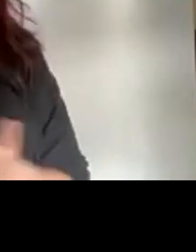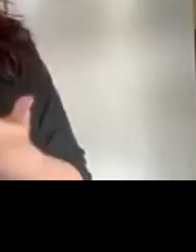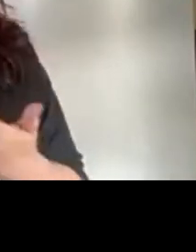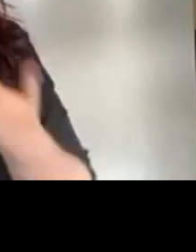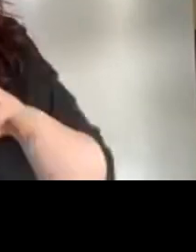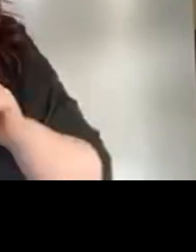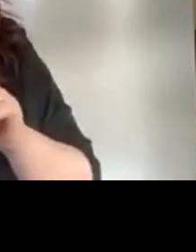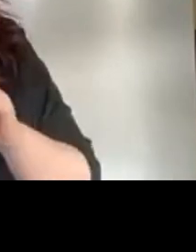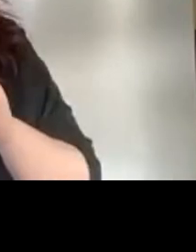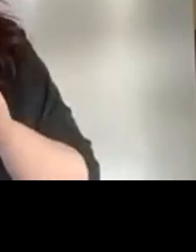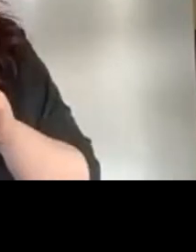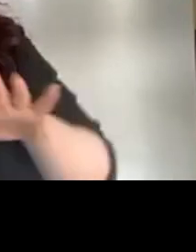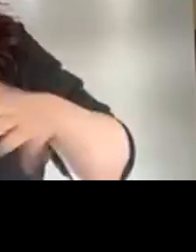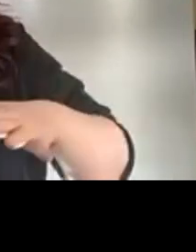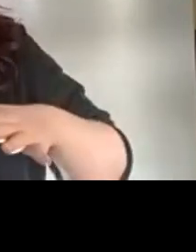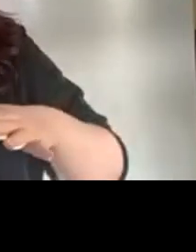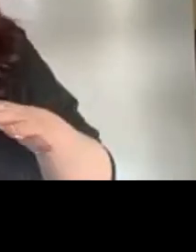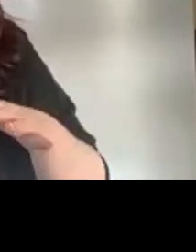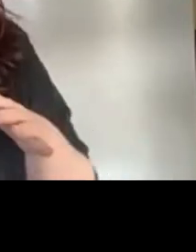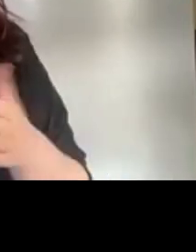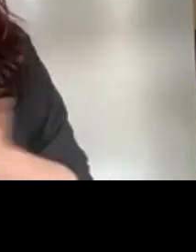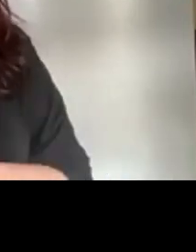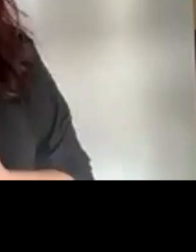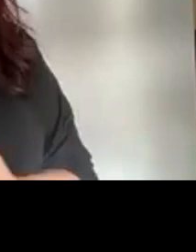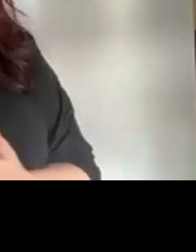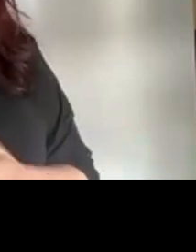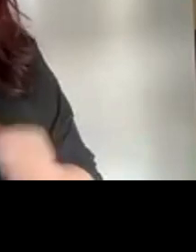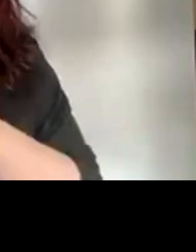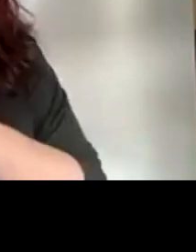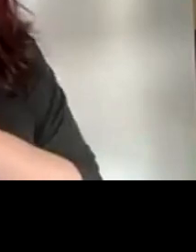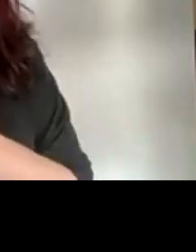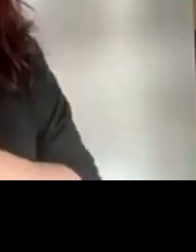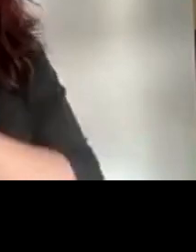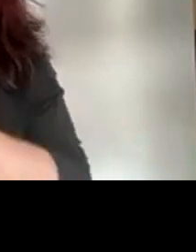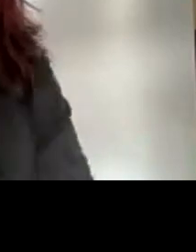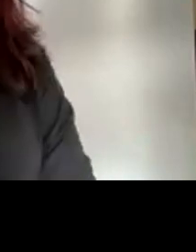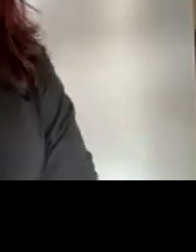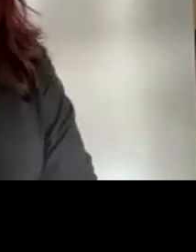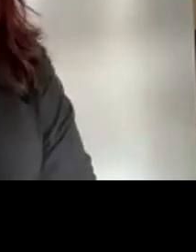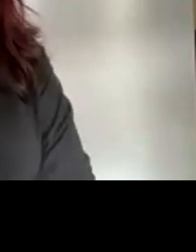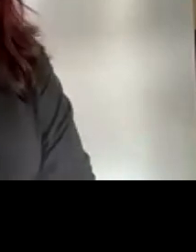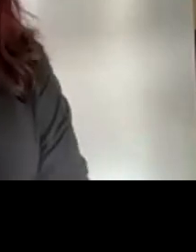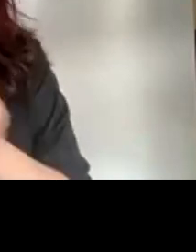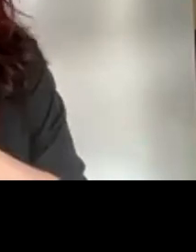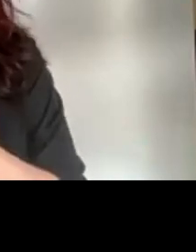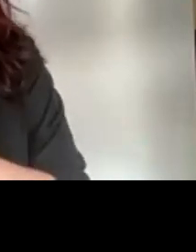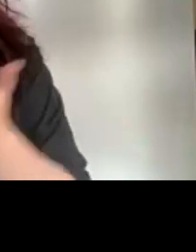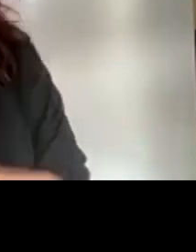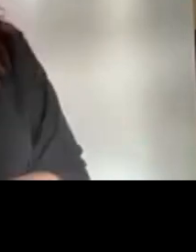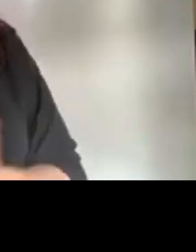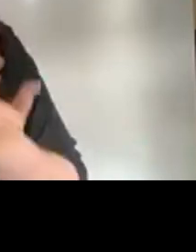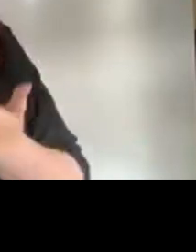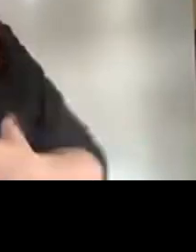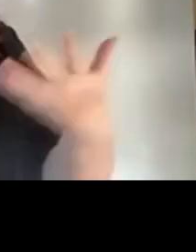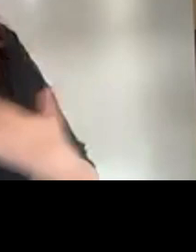and really during the presentations we ask you to keep your cameras off so we can see the BSL